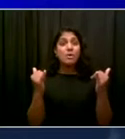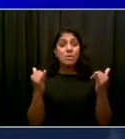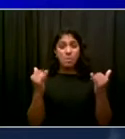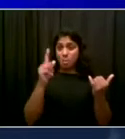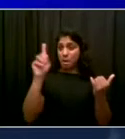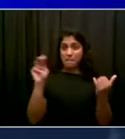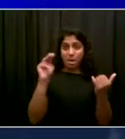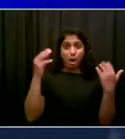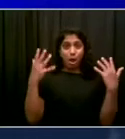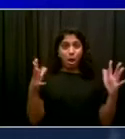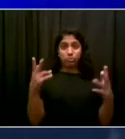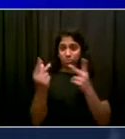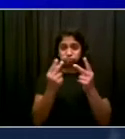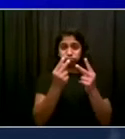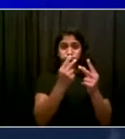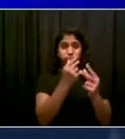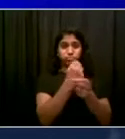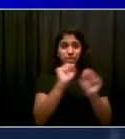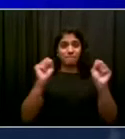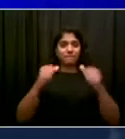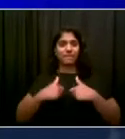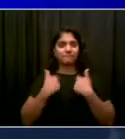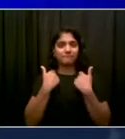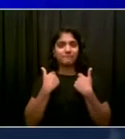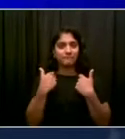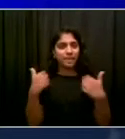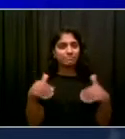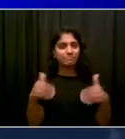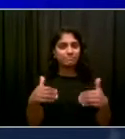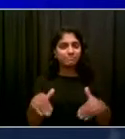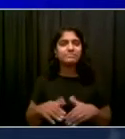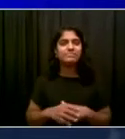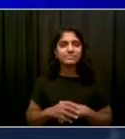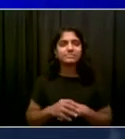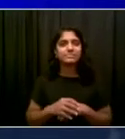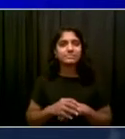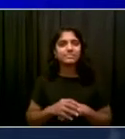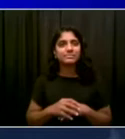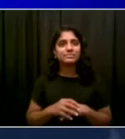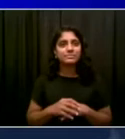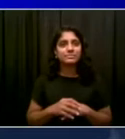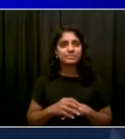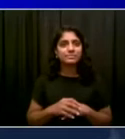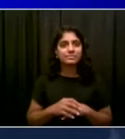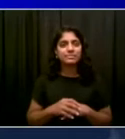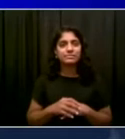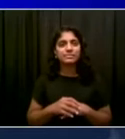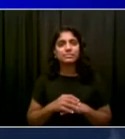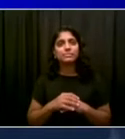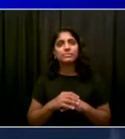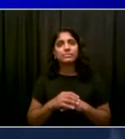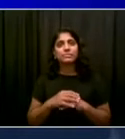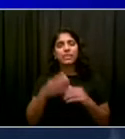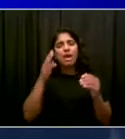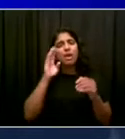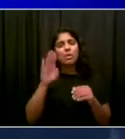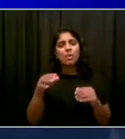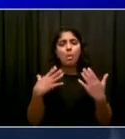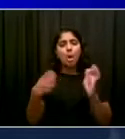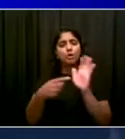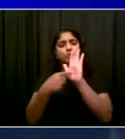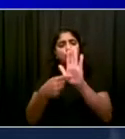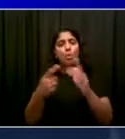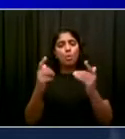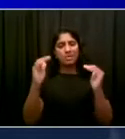where Health and Hospitals was. When we talk about fighting disparity and the inequalities in our society, that's what Health and Hospitals has been doing